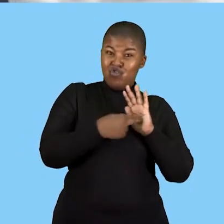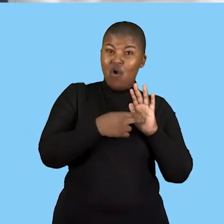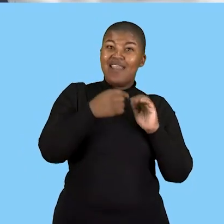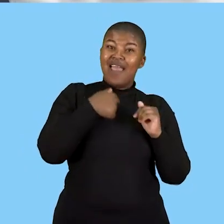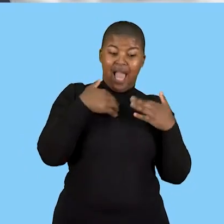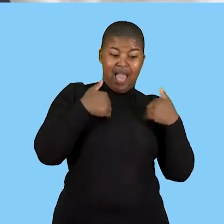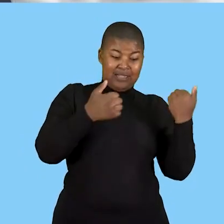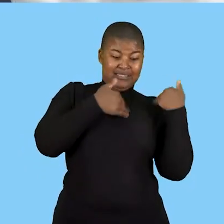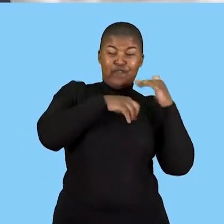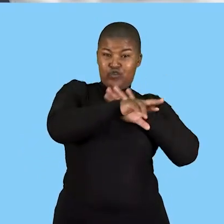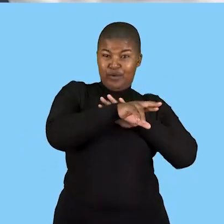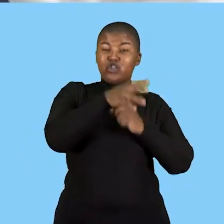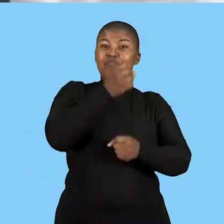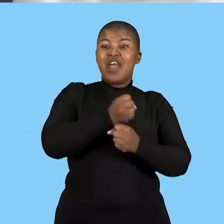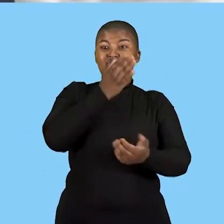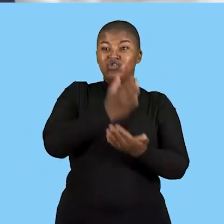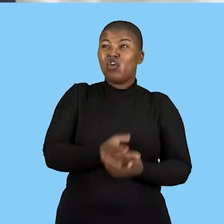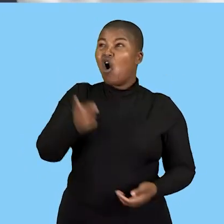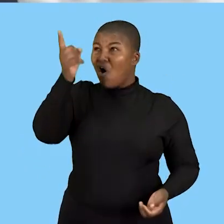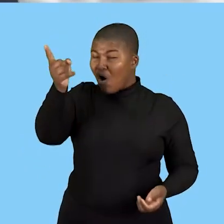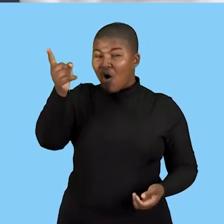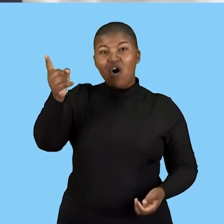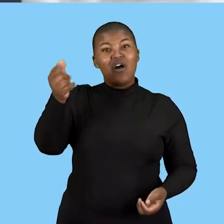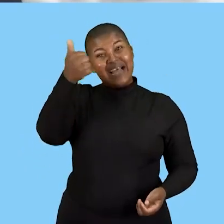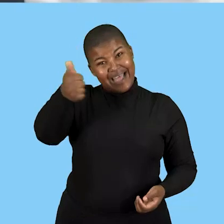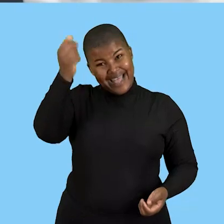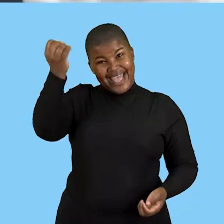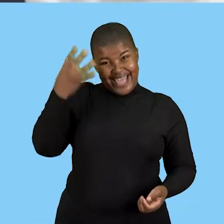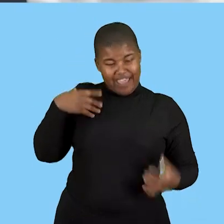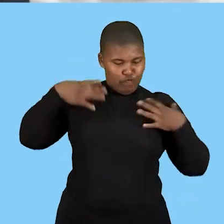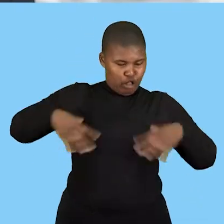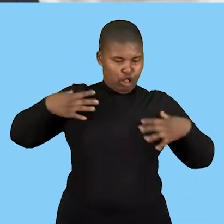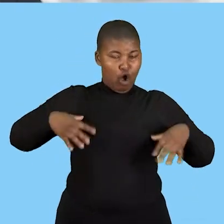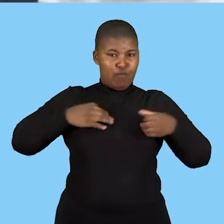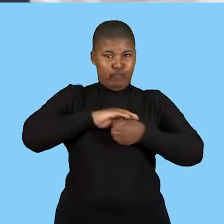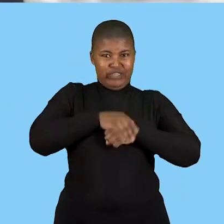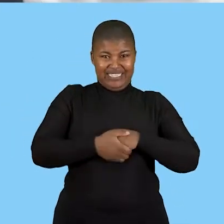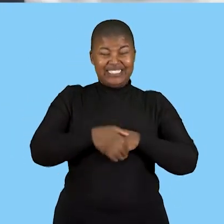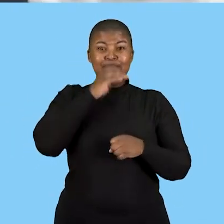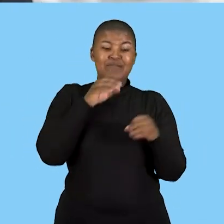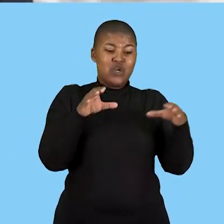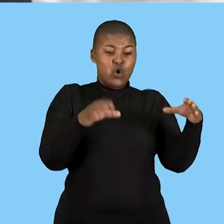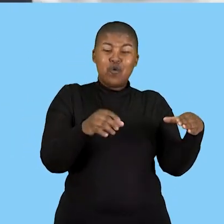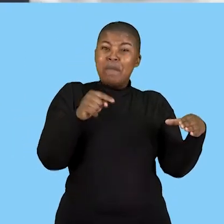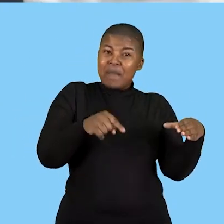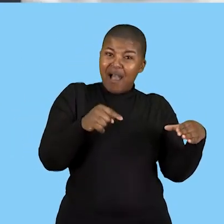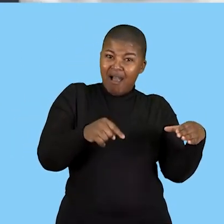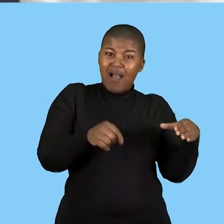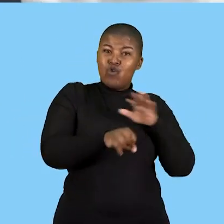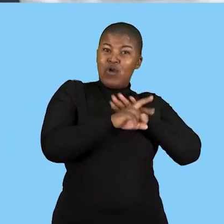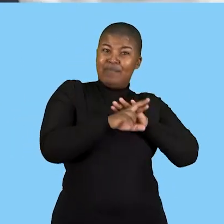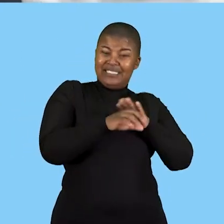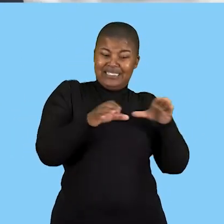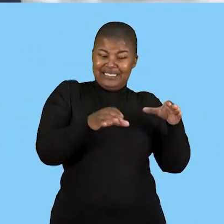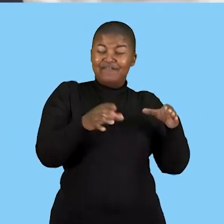representatives their role now is to make sure that the protective clothing is provided so they are checking if the employer